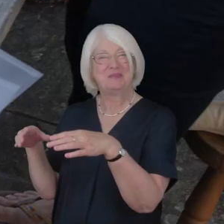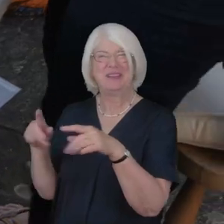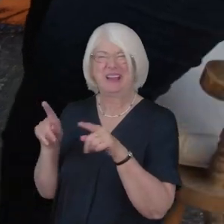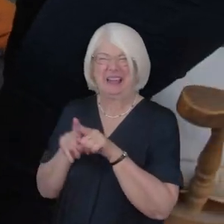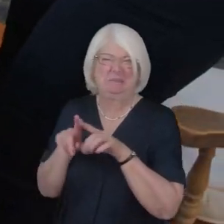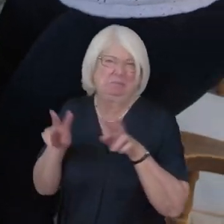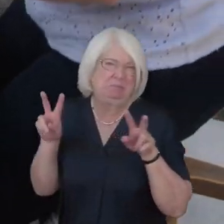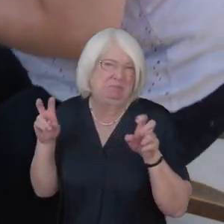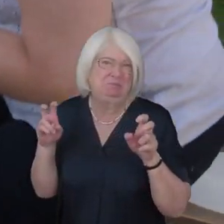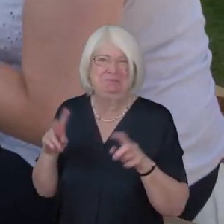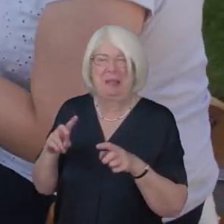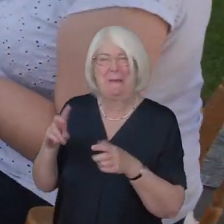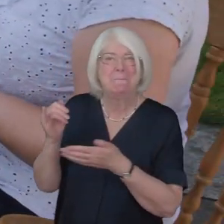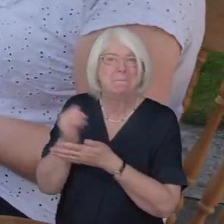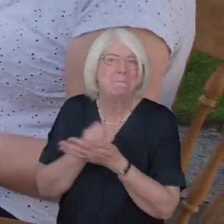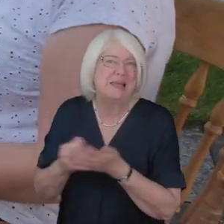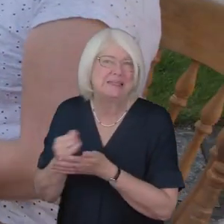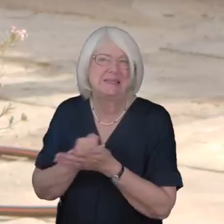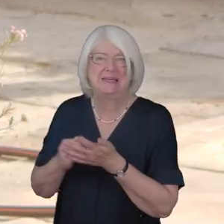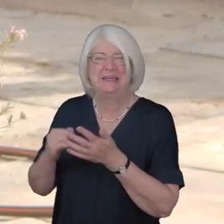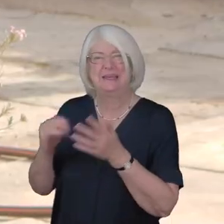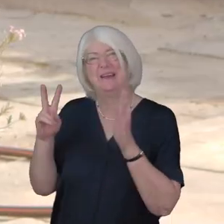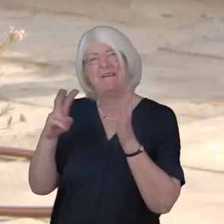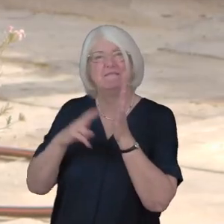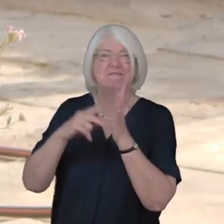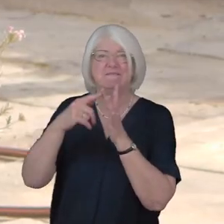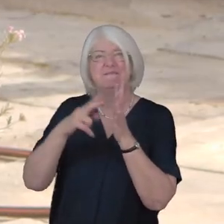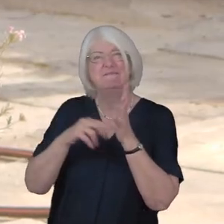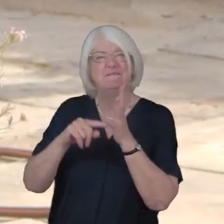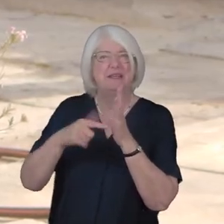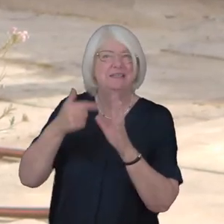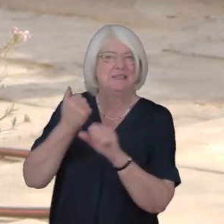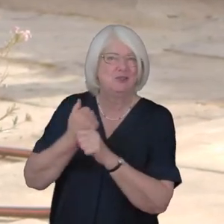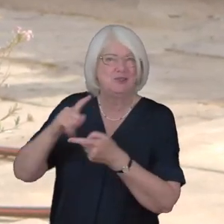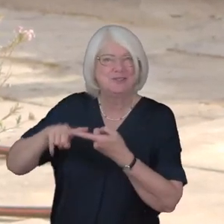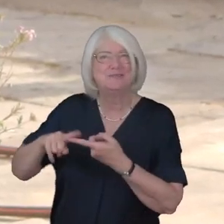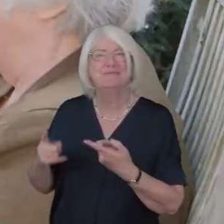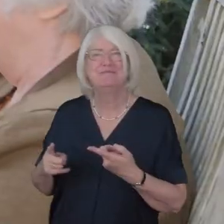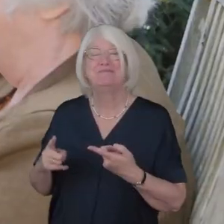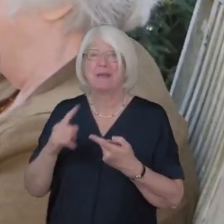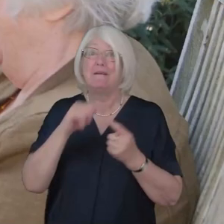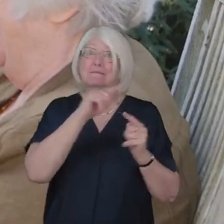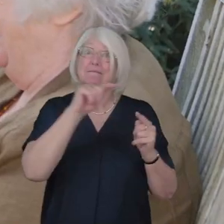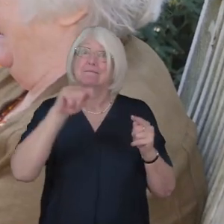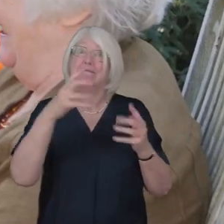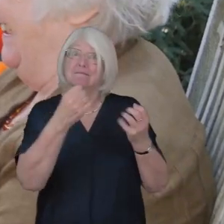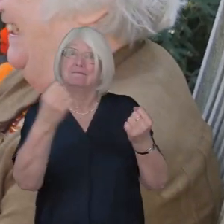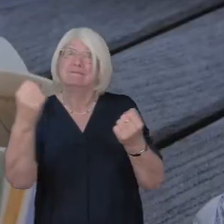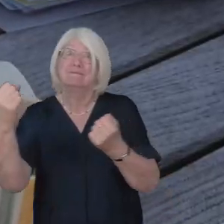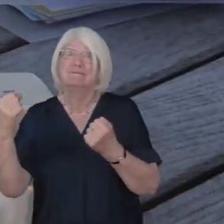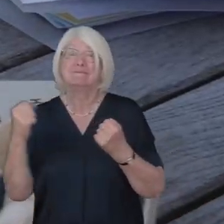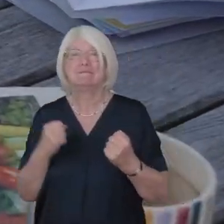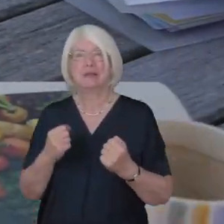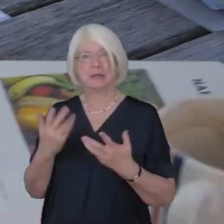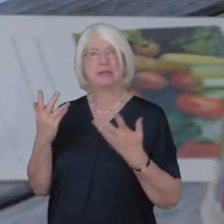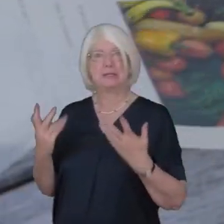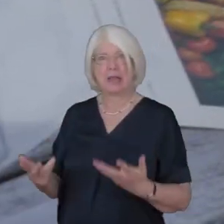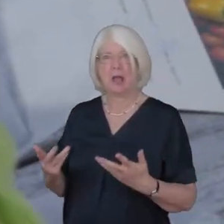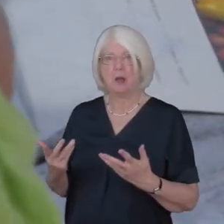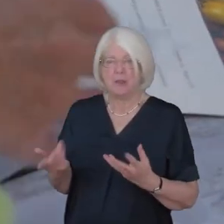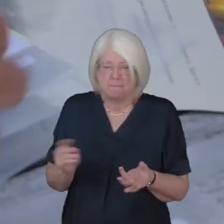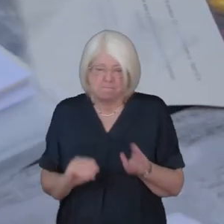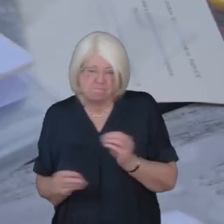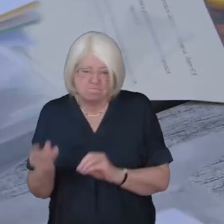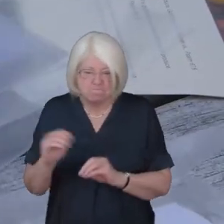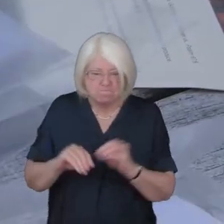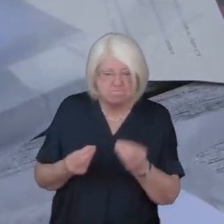call Messy Vintage which is also offered around the country in some care homes now they're putting together packs for